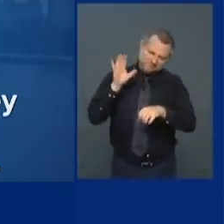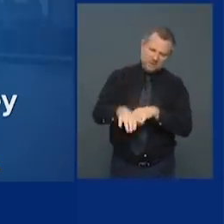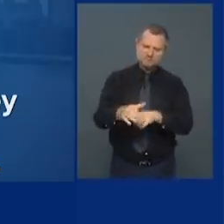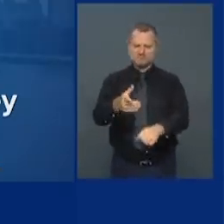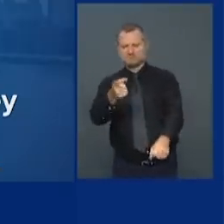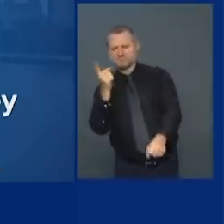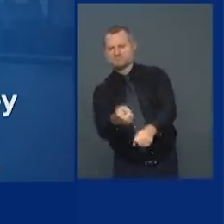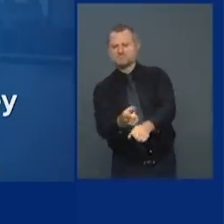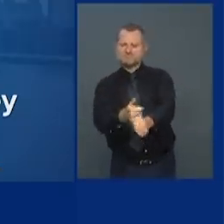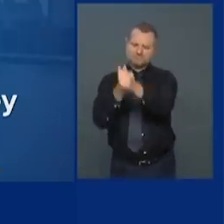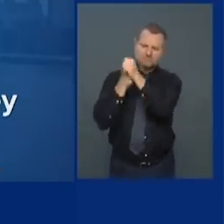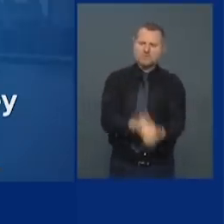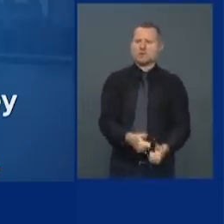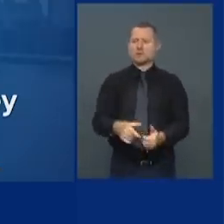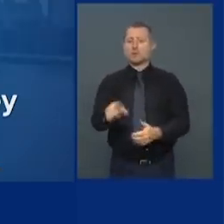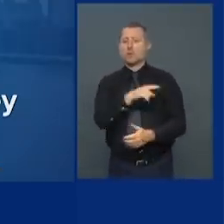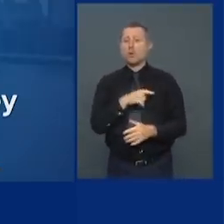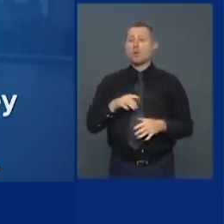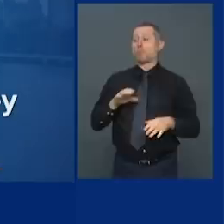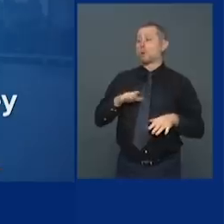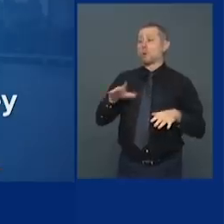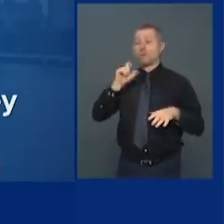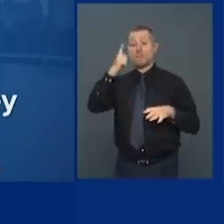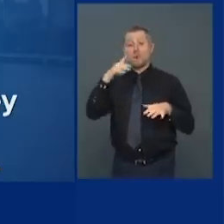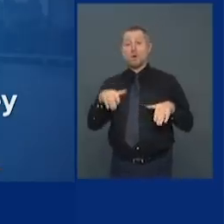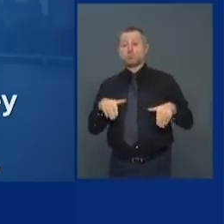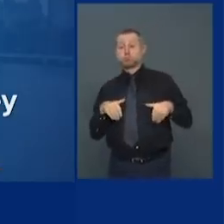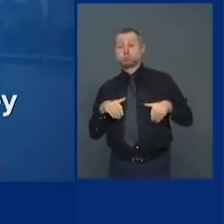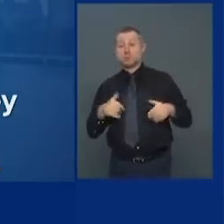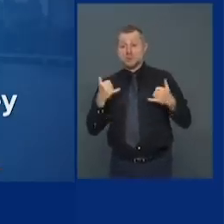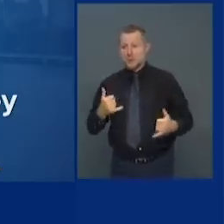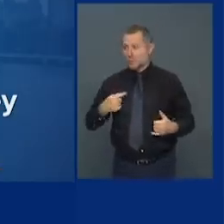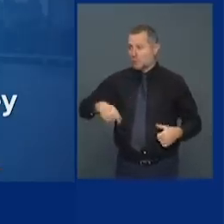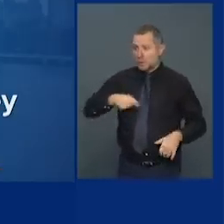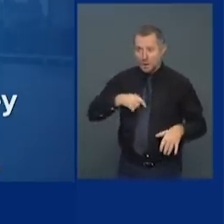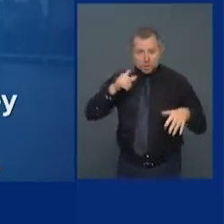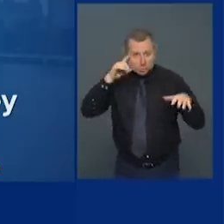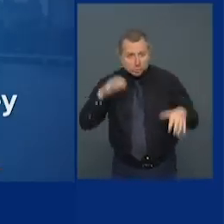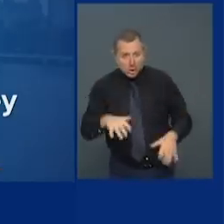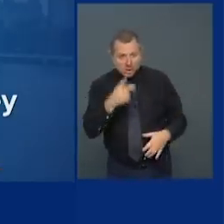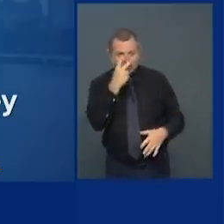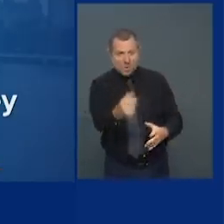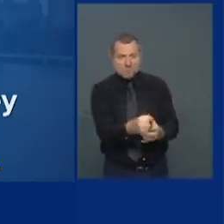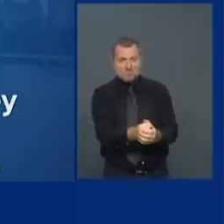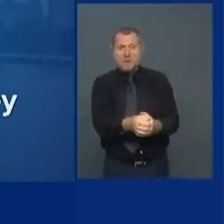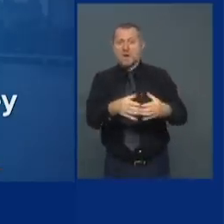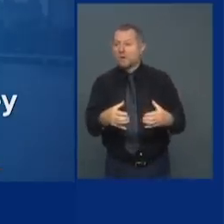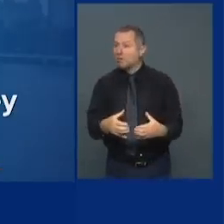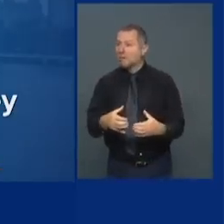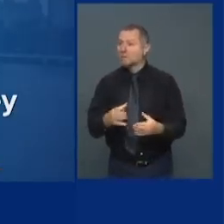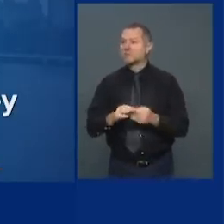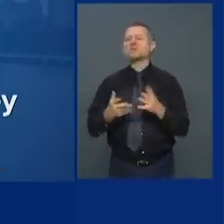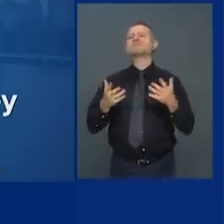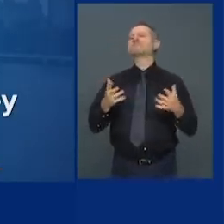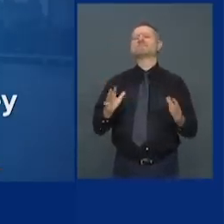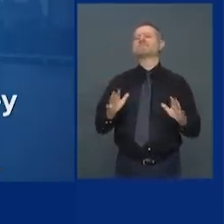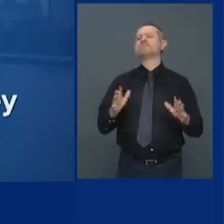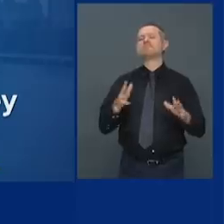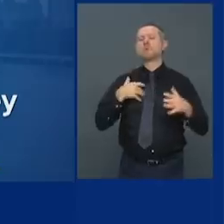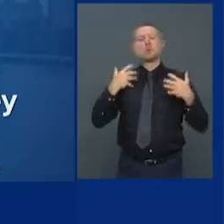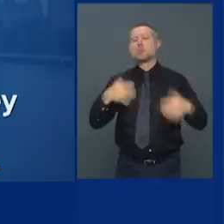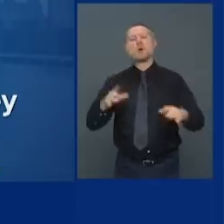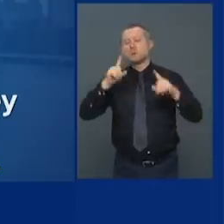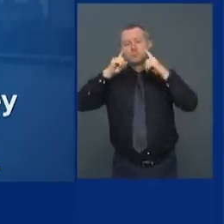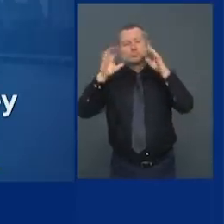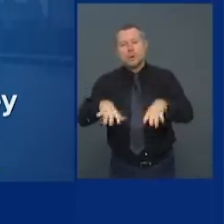And then we're shocked that there's a cluster. Don't be shocked. This is a